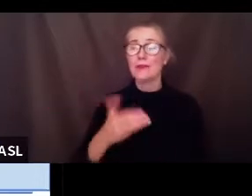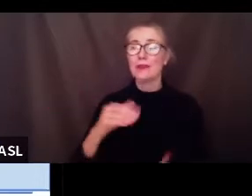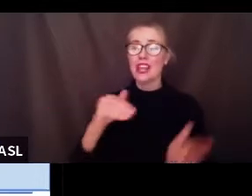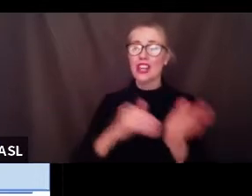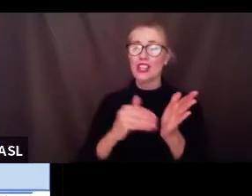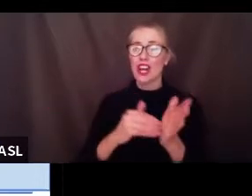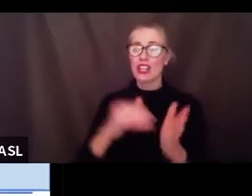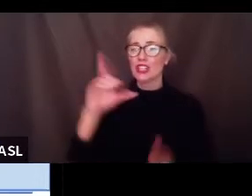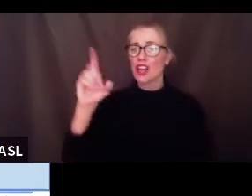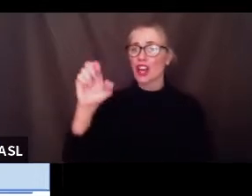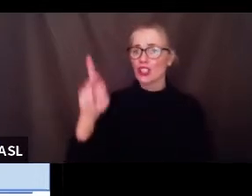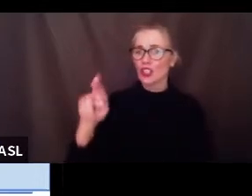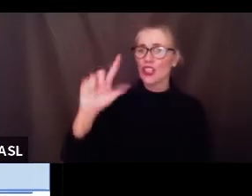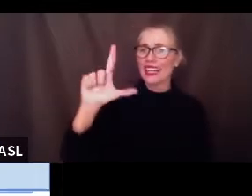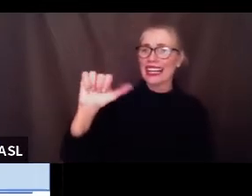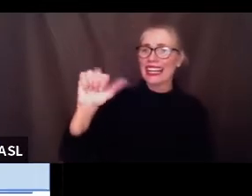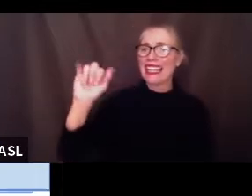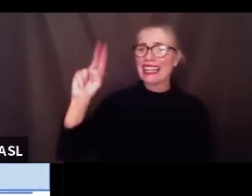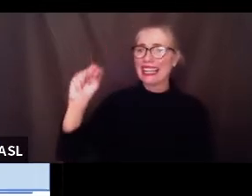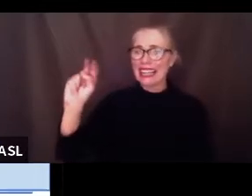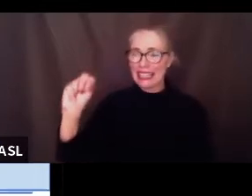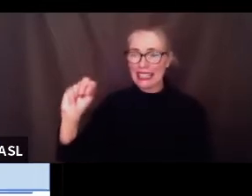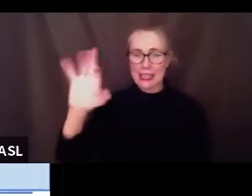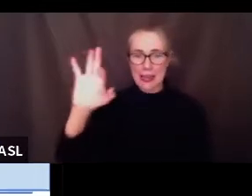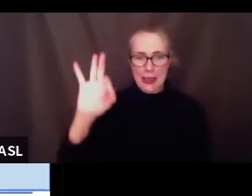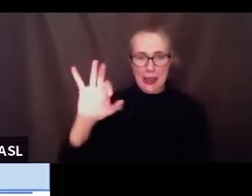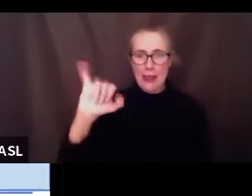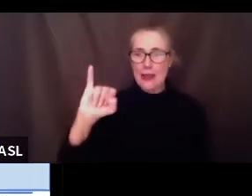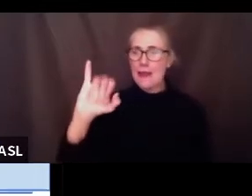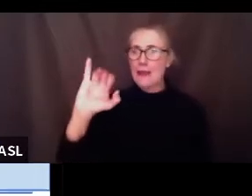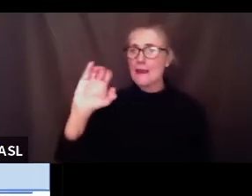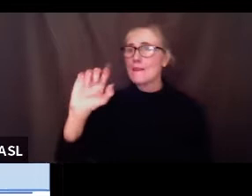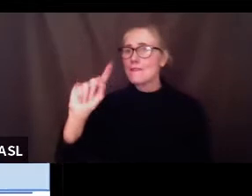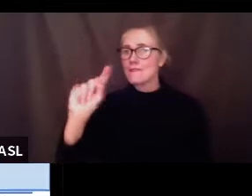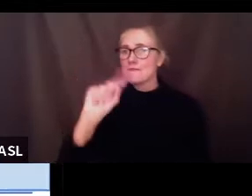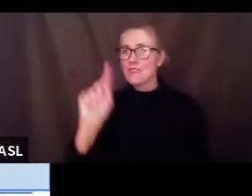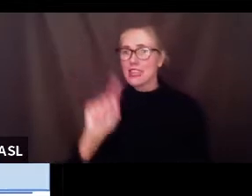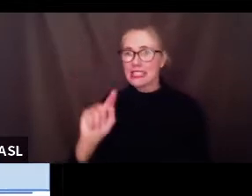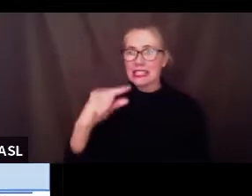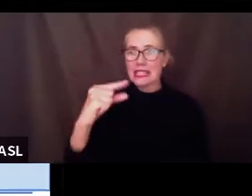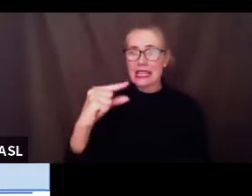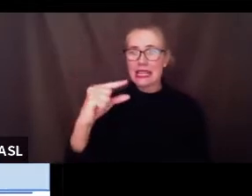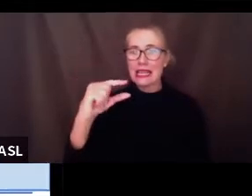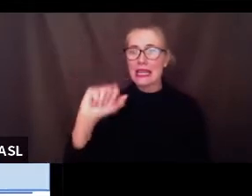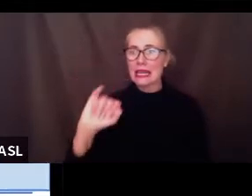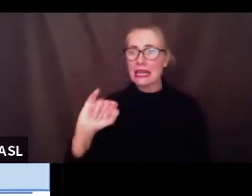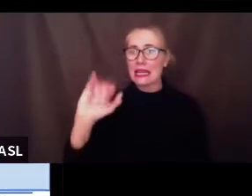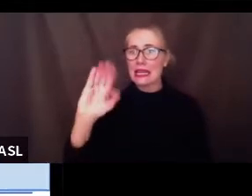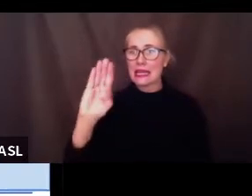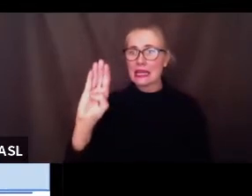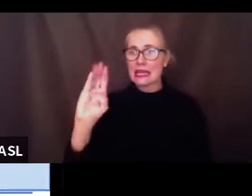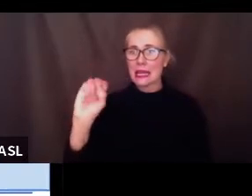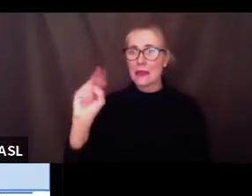with us today to give us her update about what is happening in our community Dr. Fitzgibbons